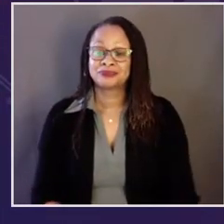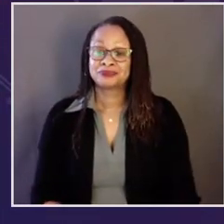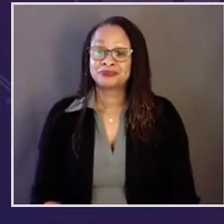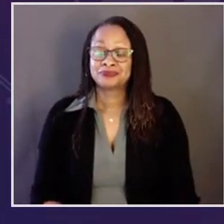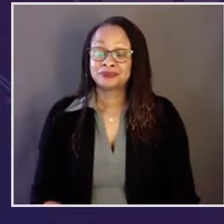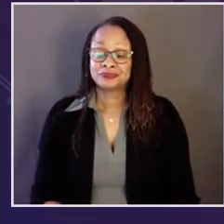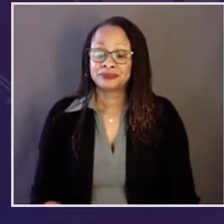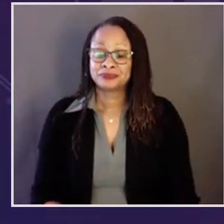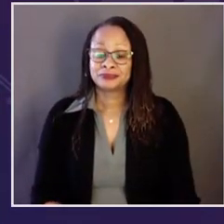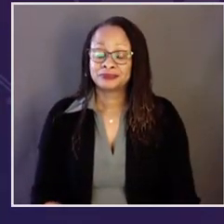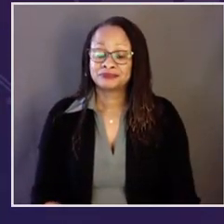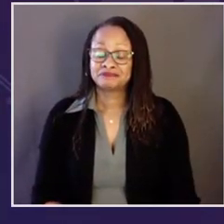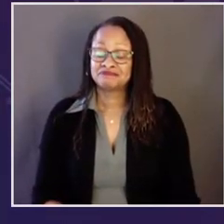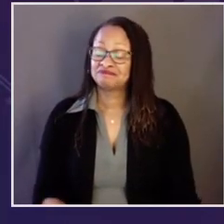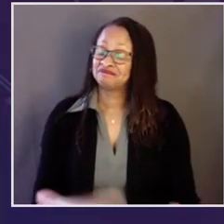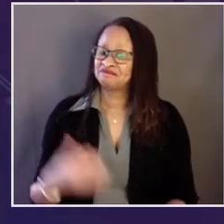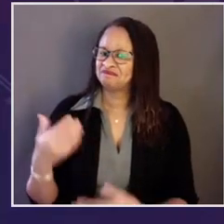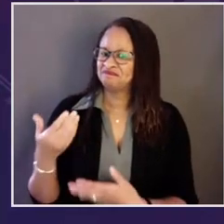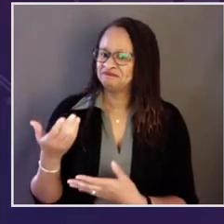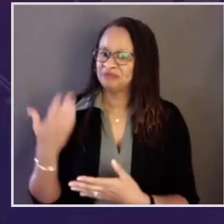Ms. Good afternoon.